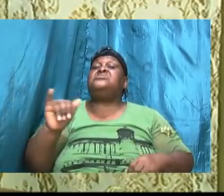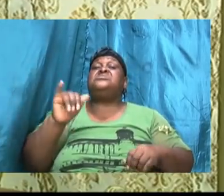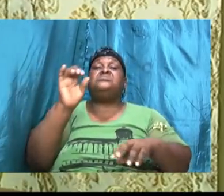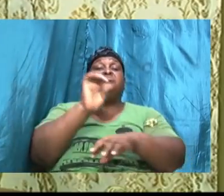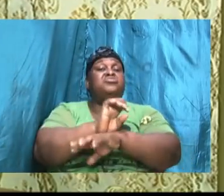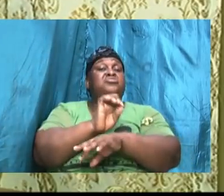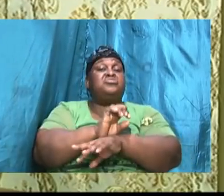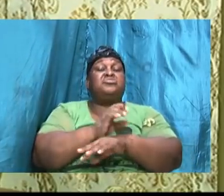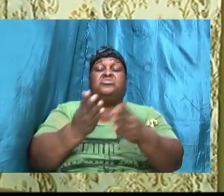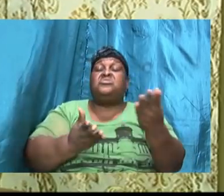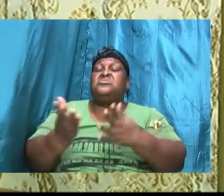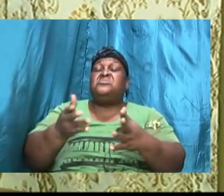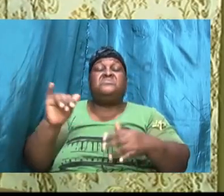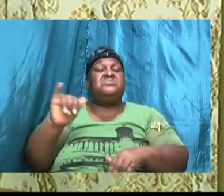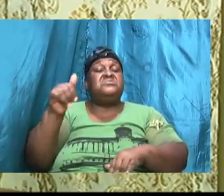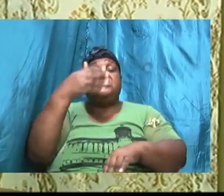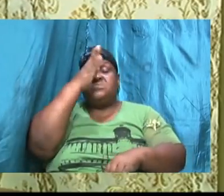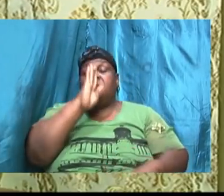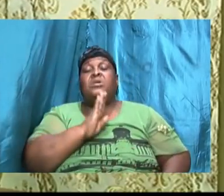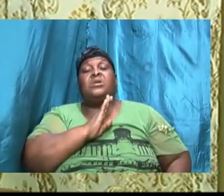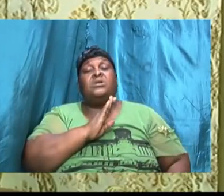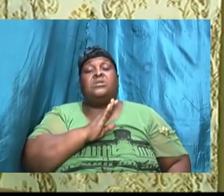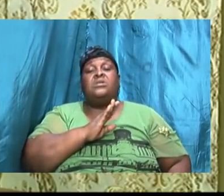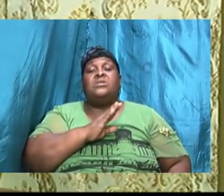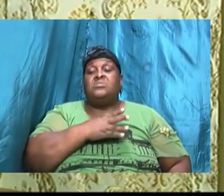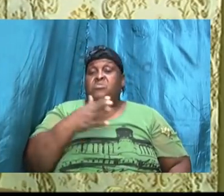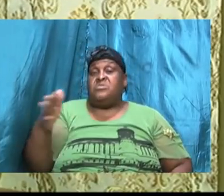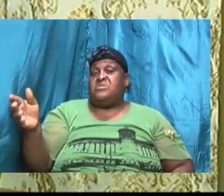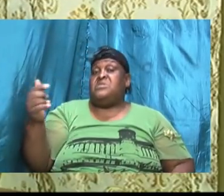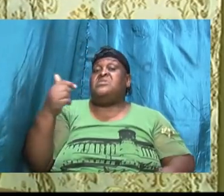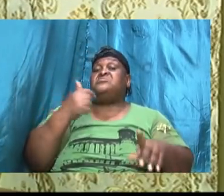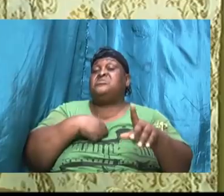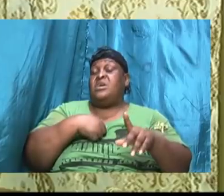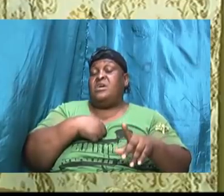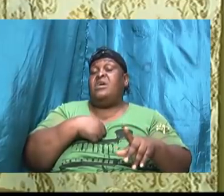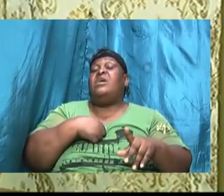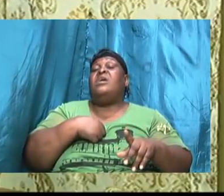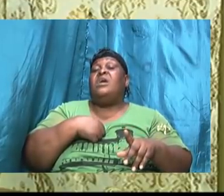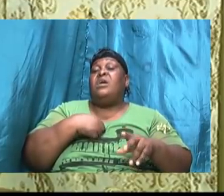we serve in the same garden but the things that I go through